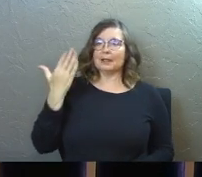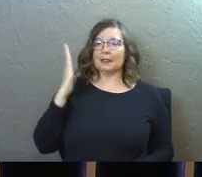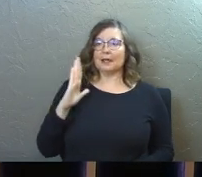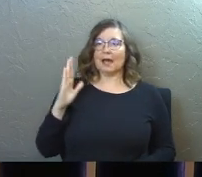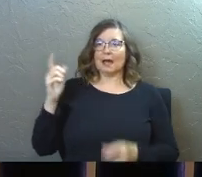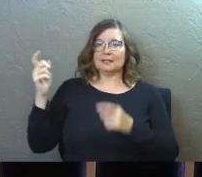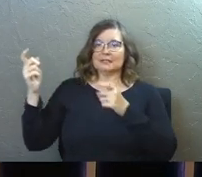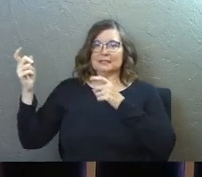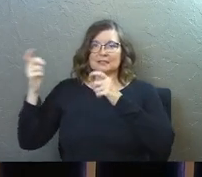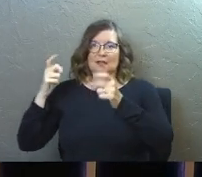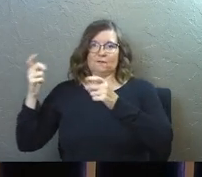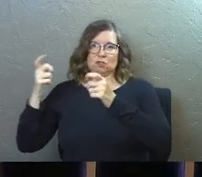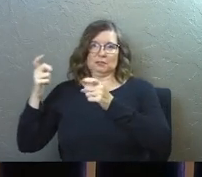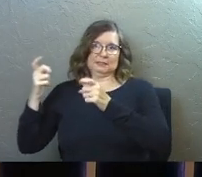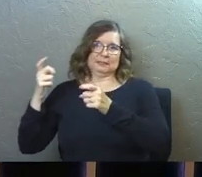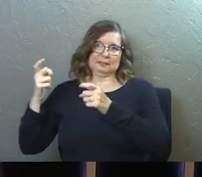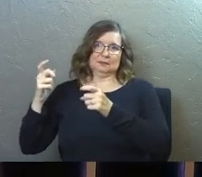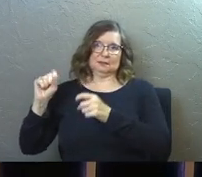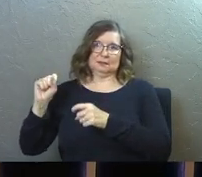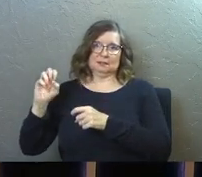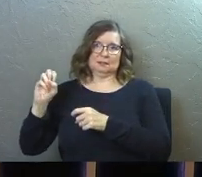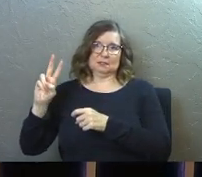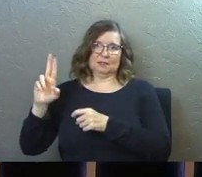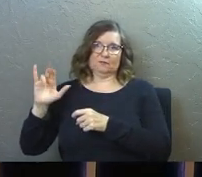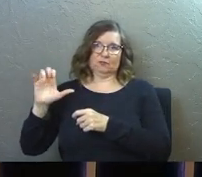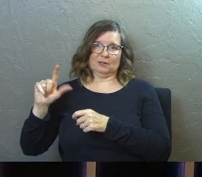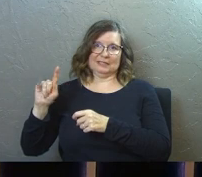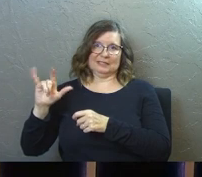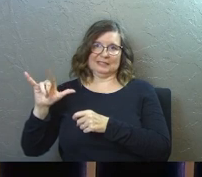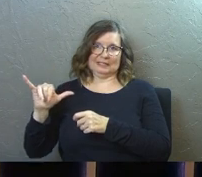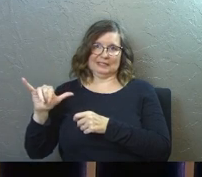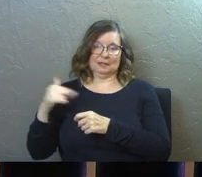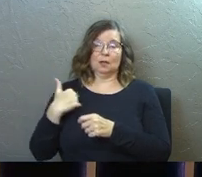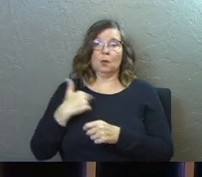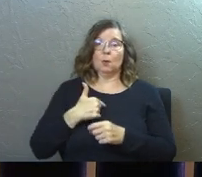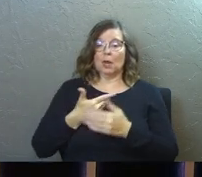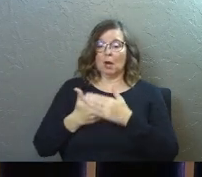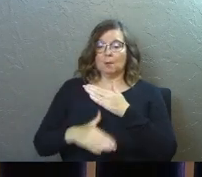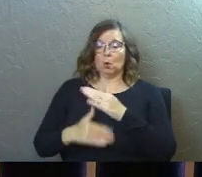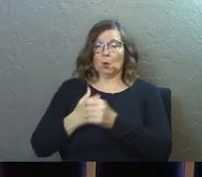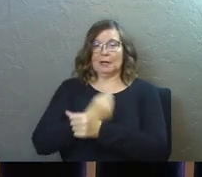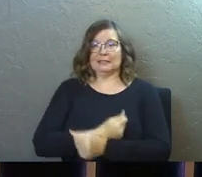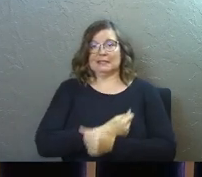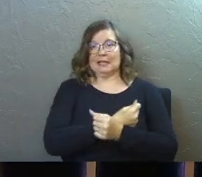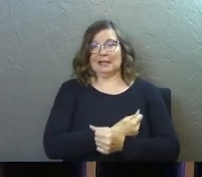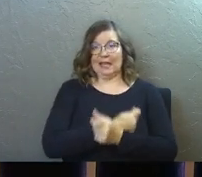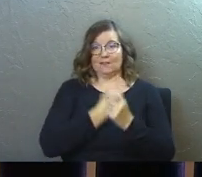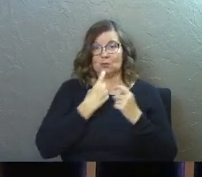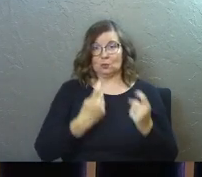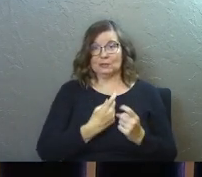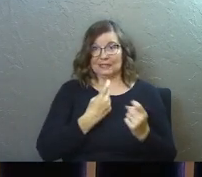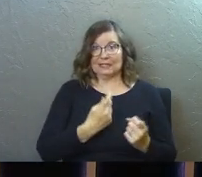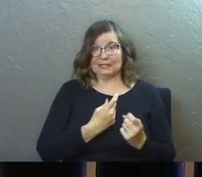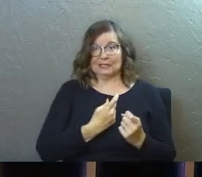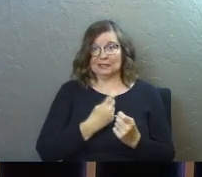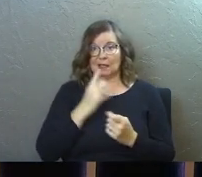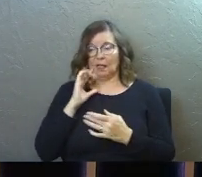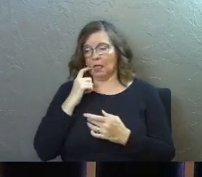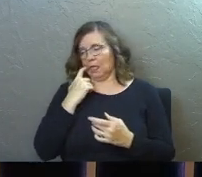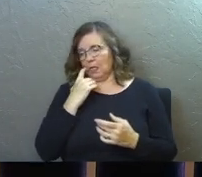God's sovereignty strain of thought. We're going to start here. We're born slaves to sin. This might be a surprise to some of you.